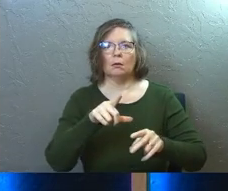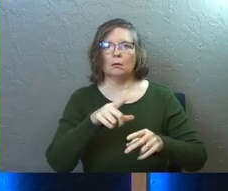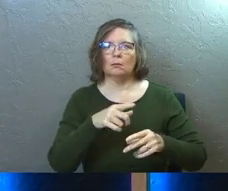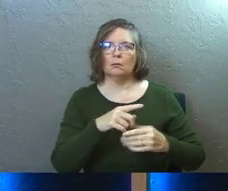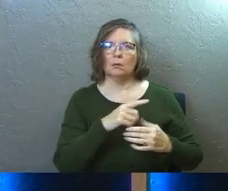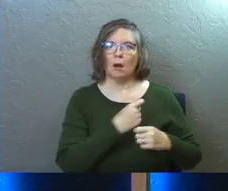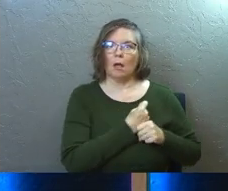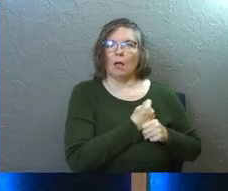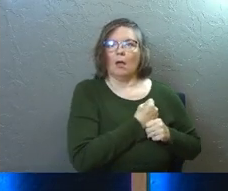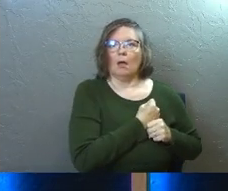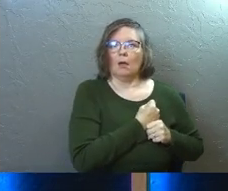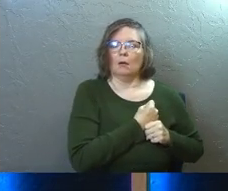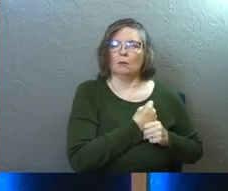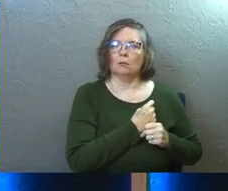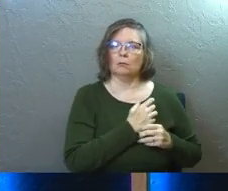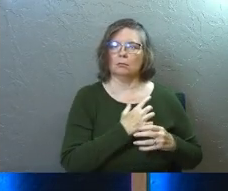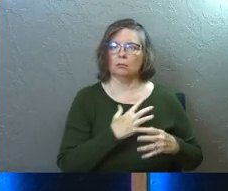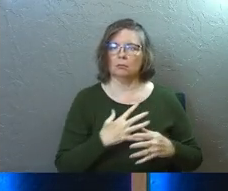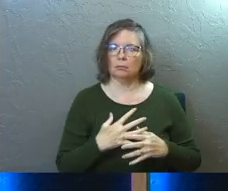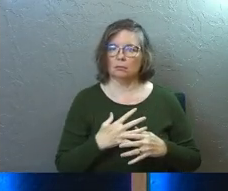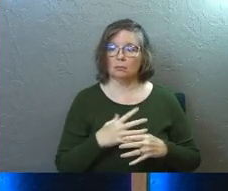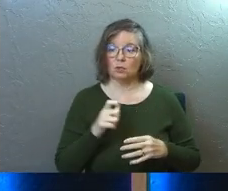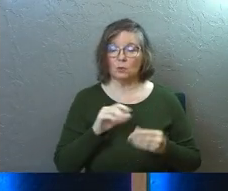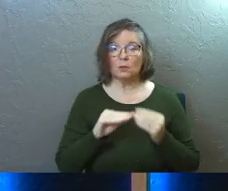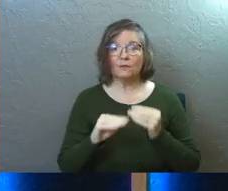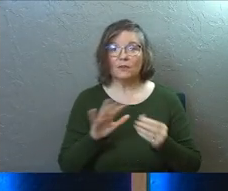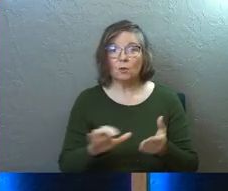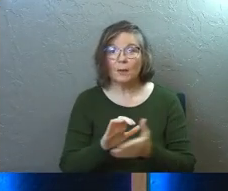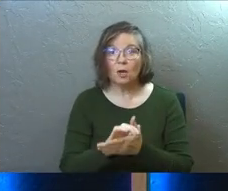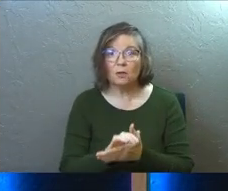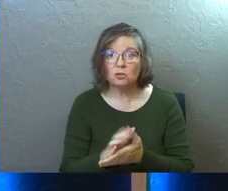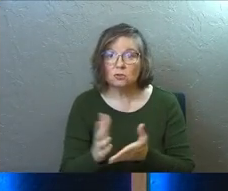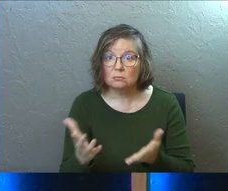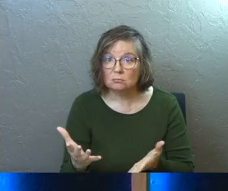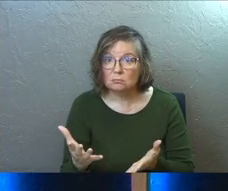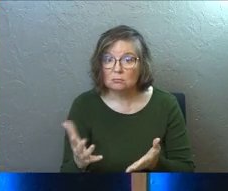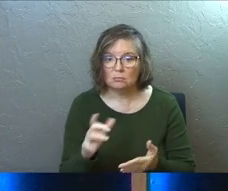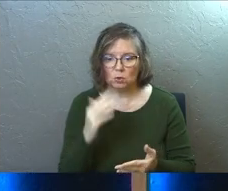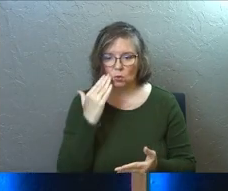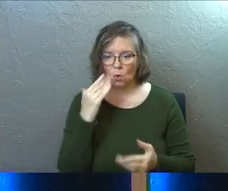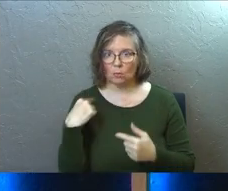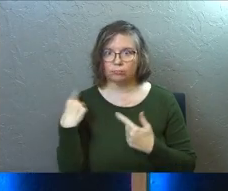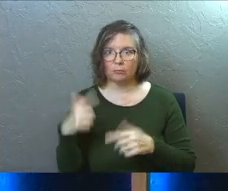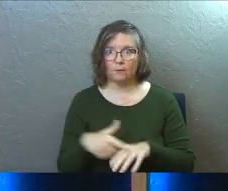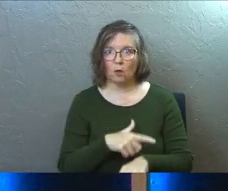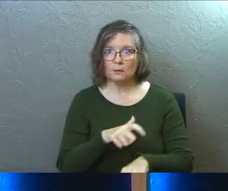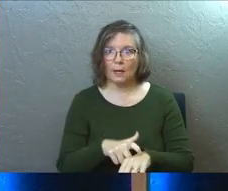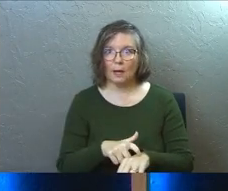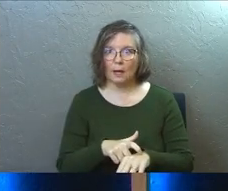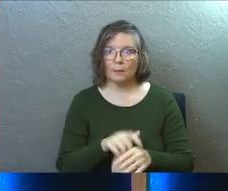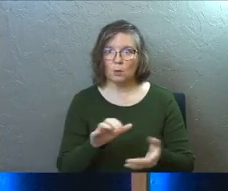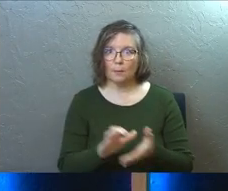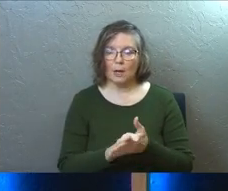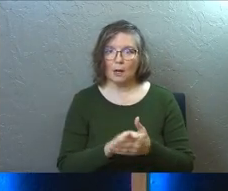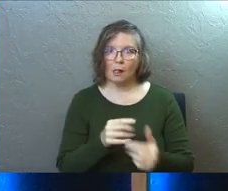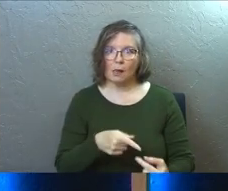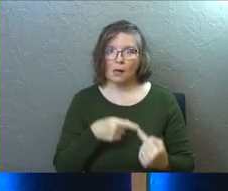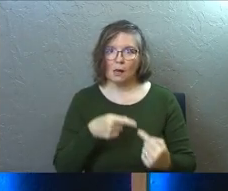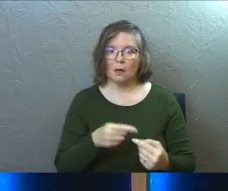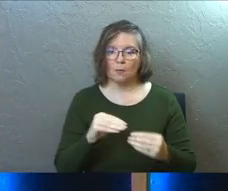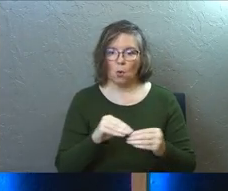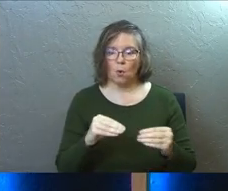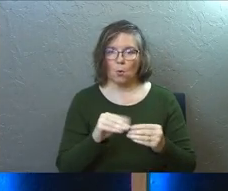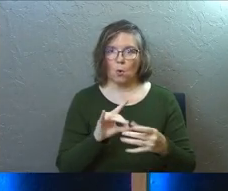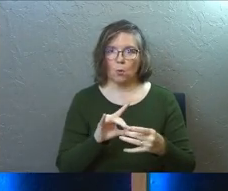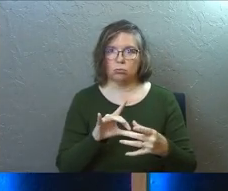Give your money away. Need to fix your marriage. You've known it for a long time. It's been getting